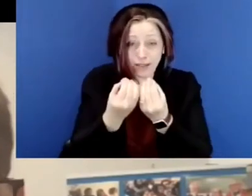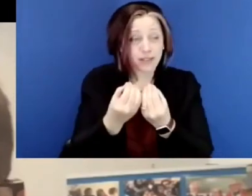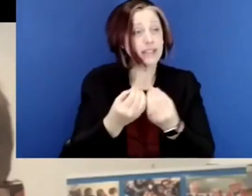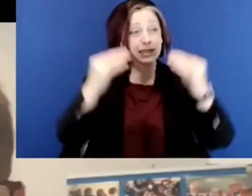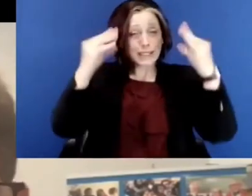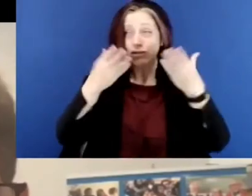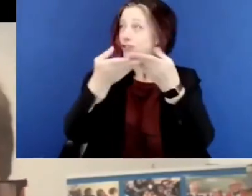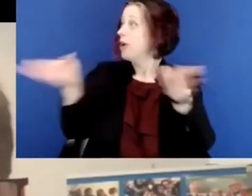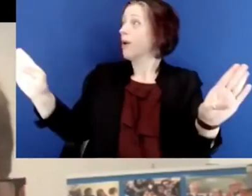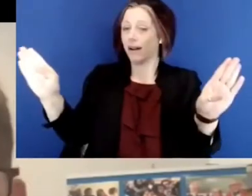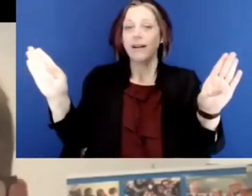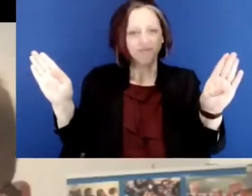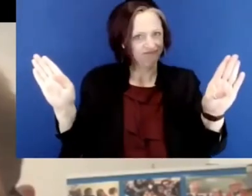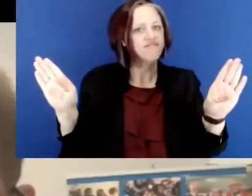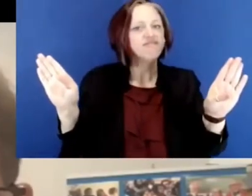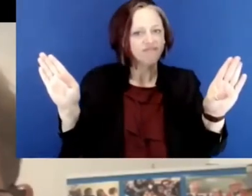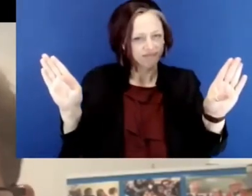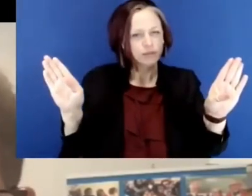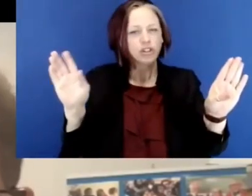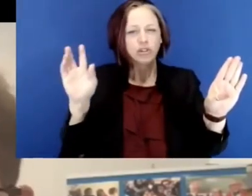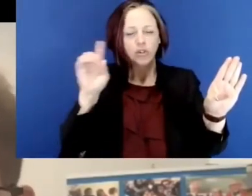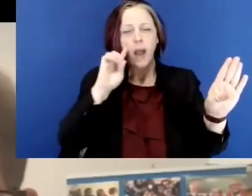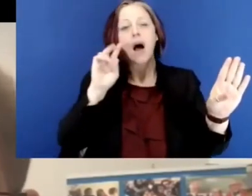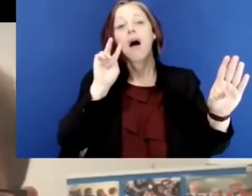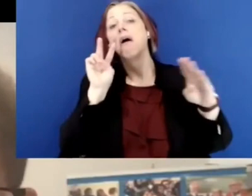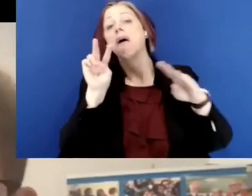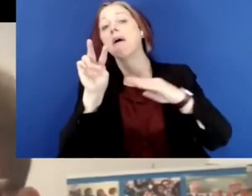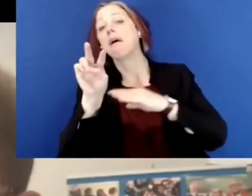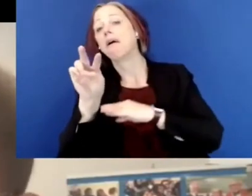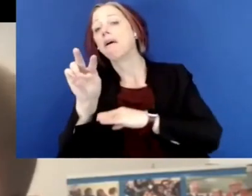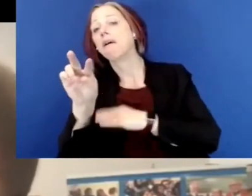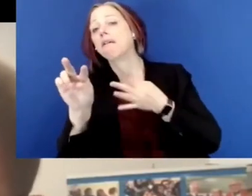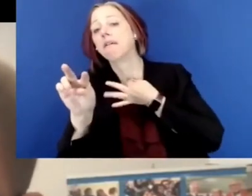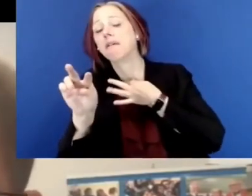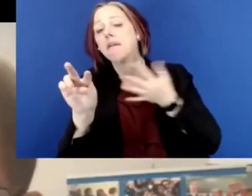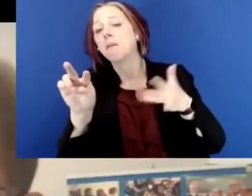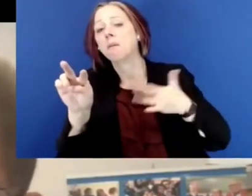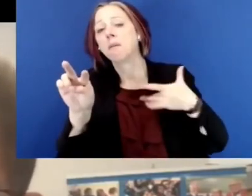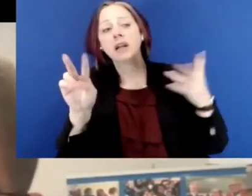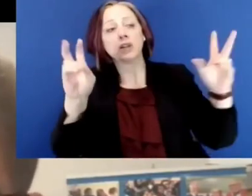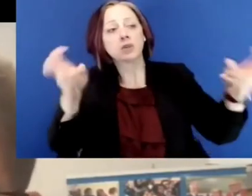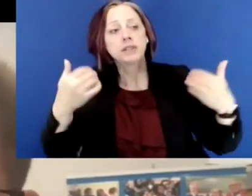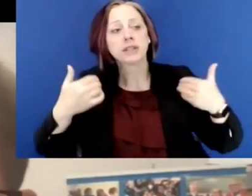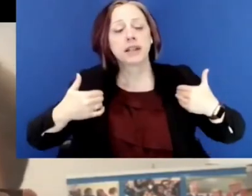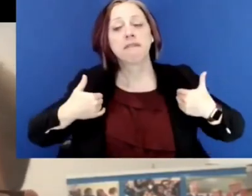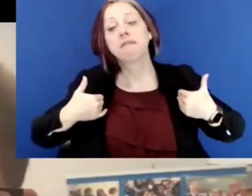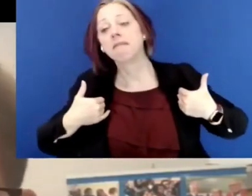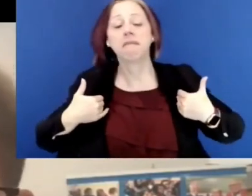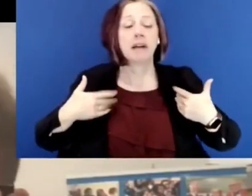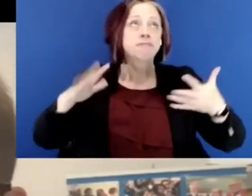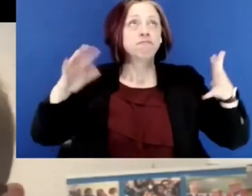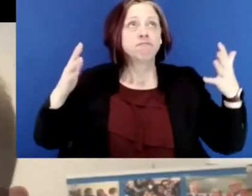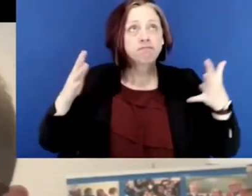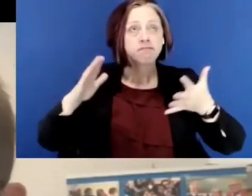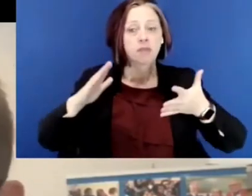your organization and teachers in general have been looking down the road. What are the issues that